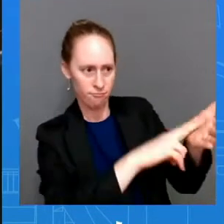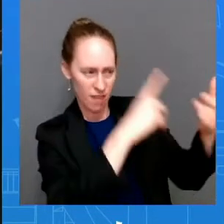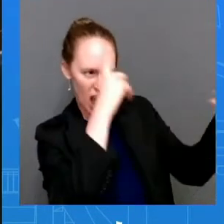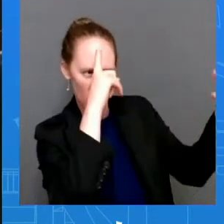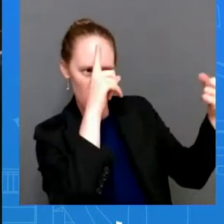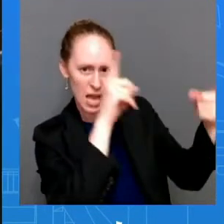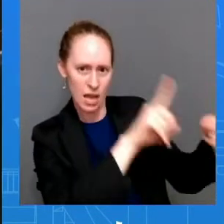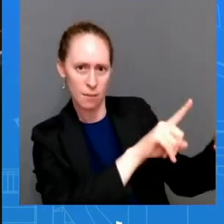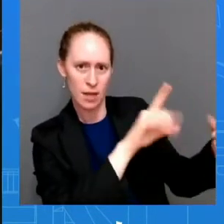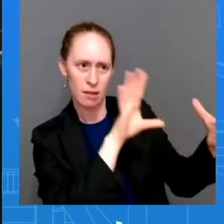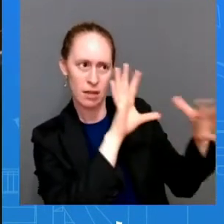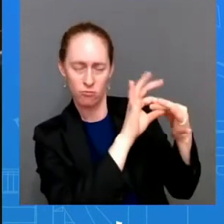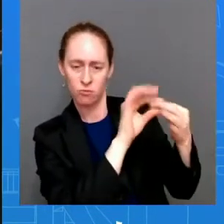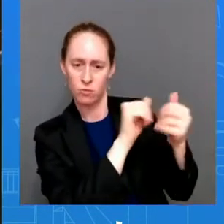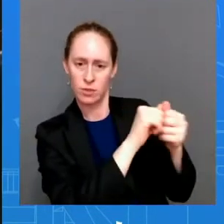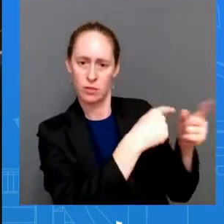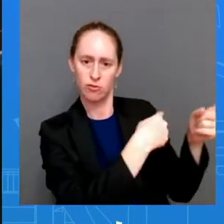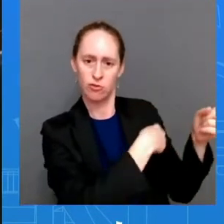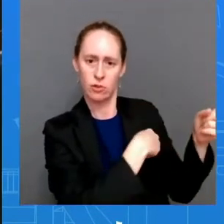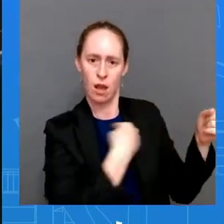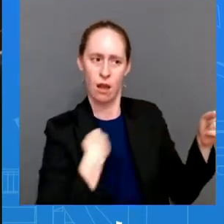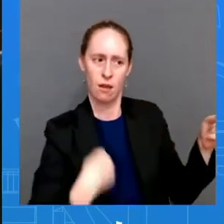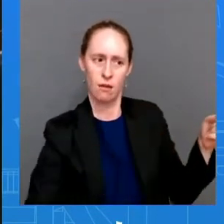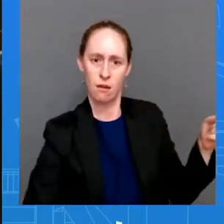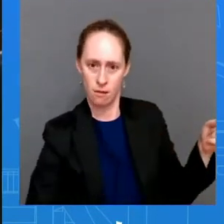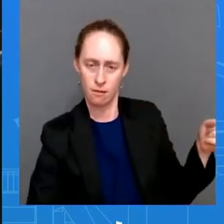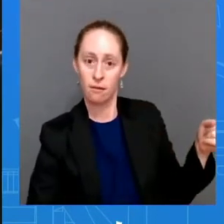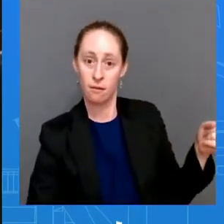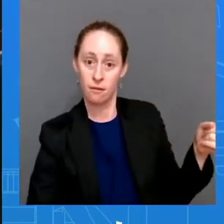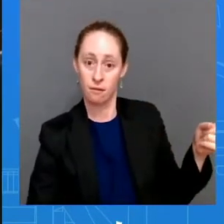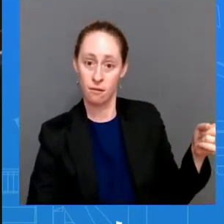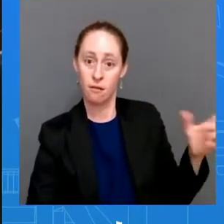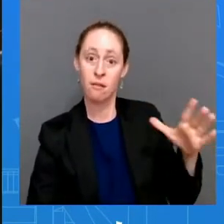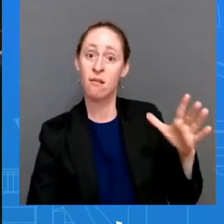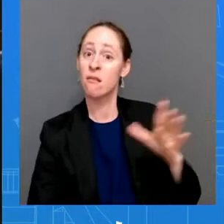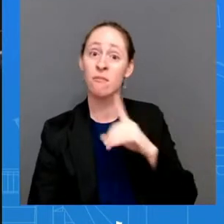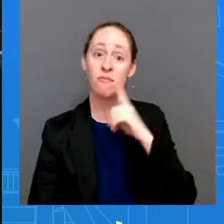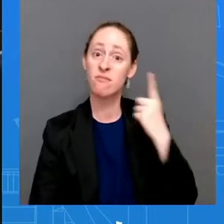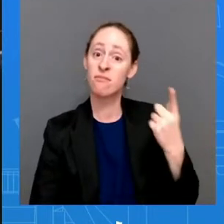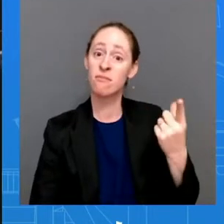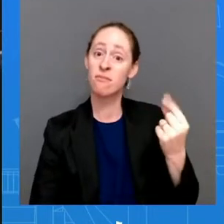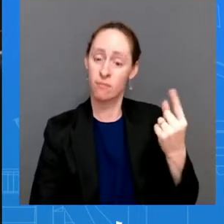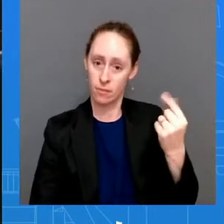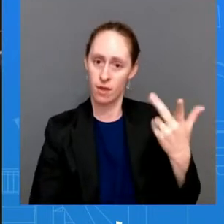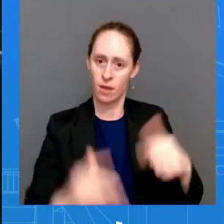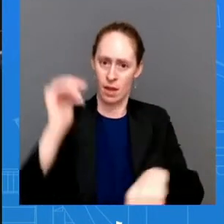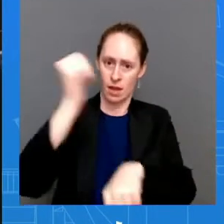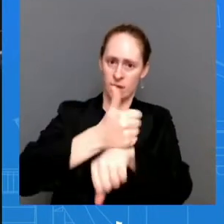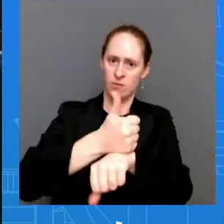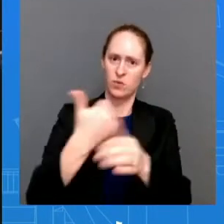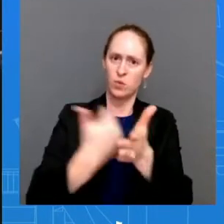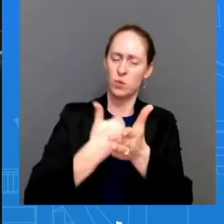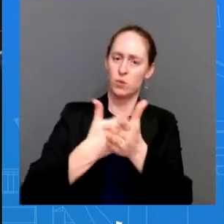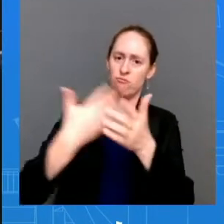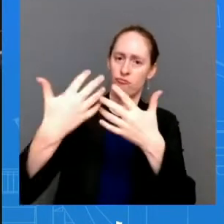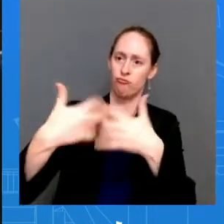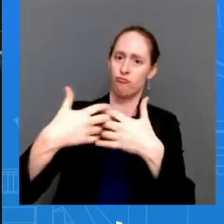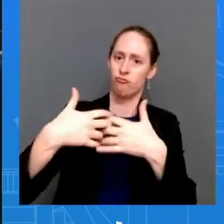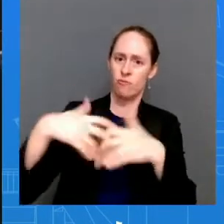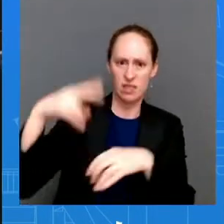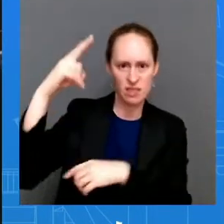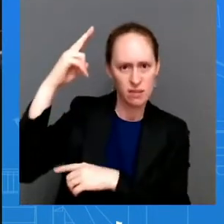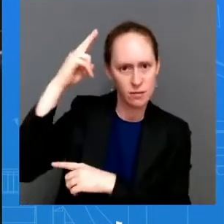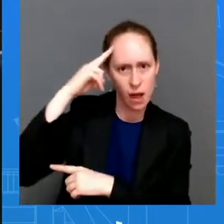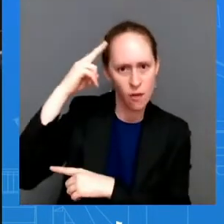hub in Saudi Arabia. Is there concern in the administration that Saudi Arabia is sort of loosening its energy ties with the U.S. and getting